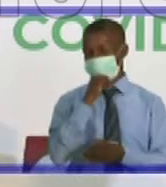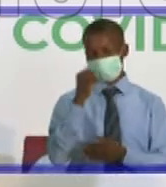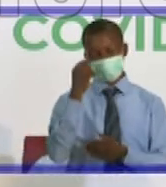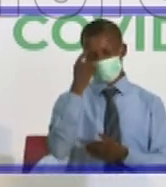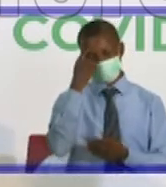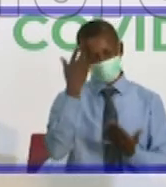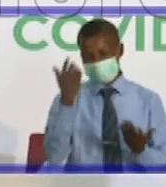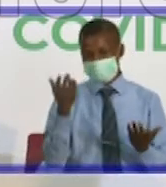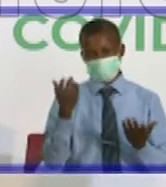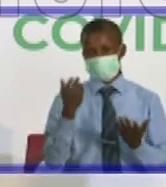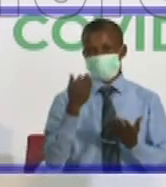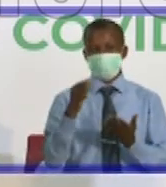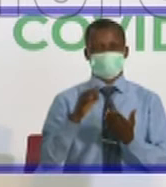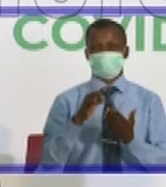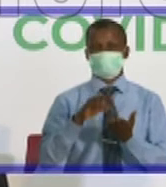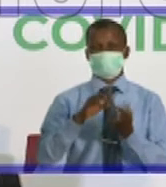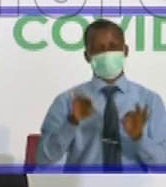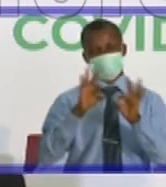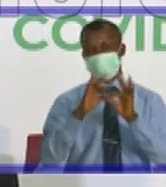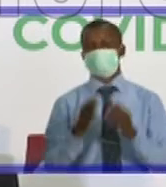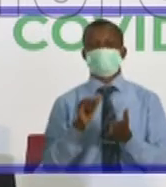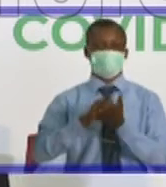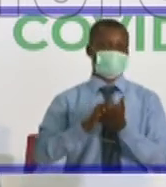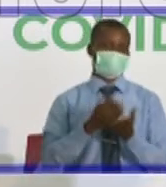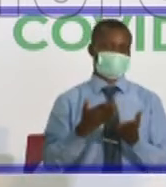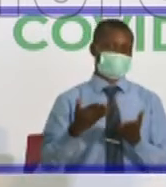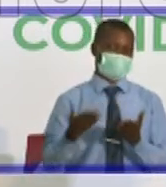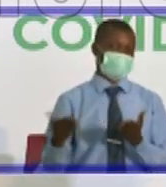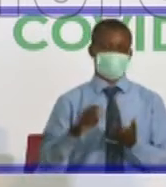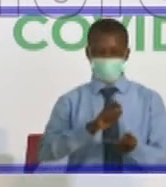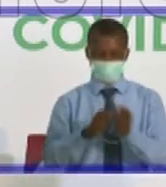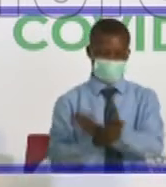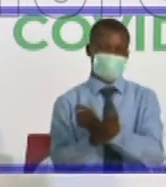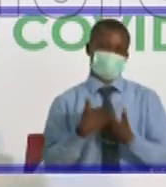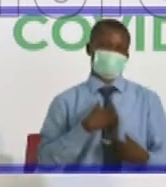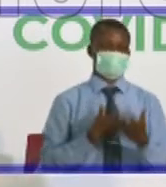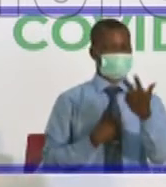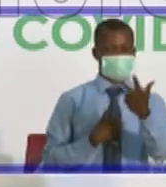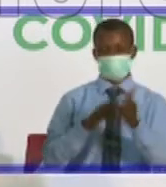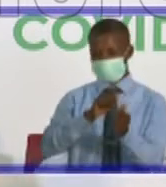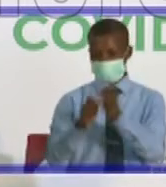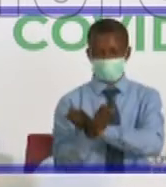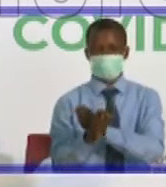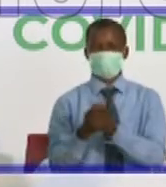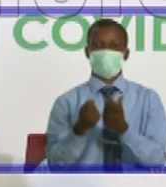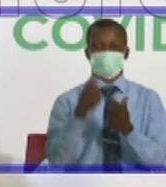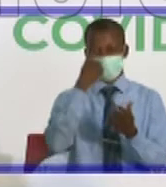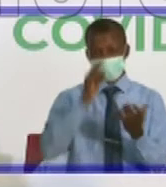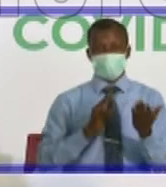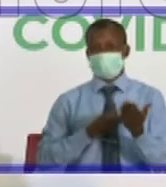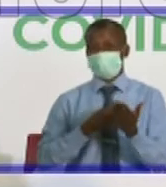their use. So that's the second major change. The third one is more for us. We've